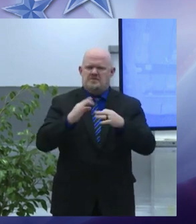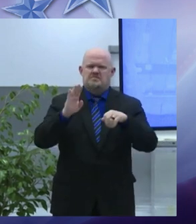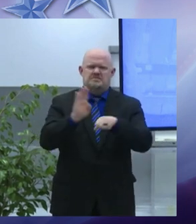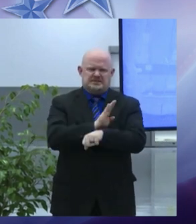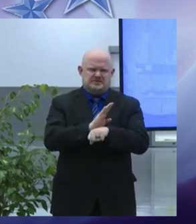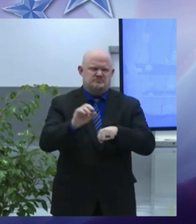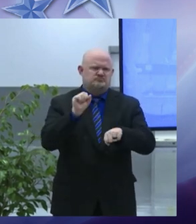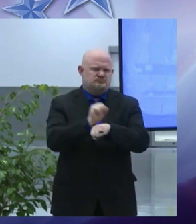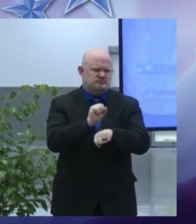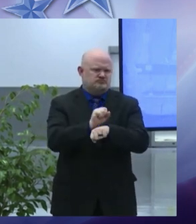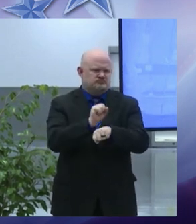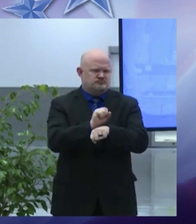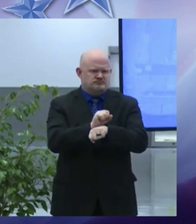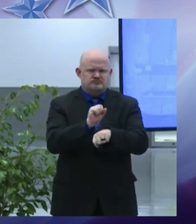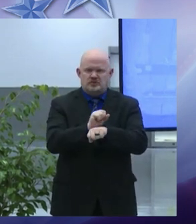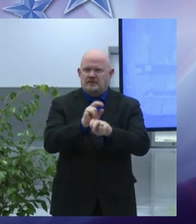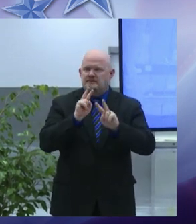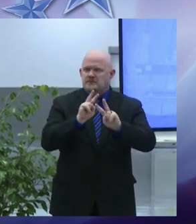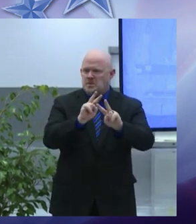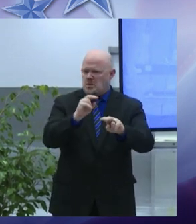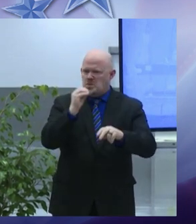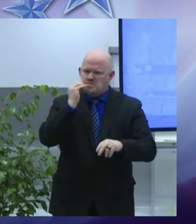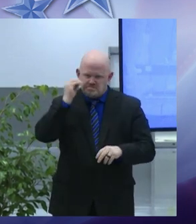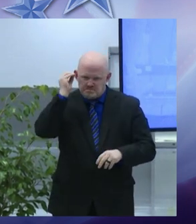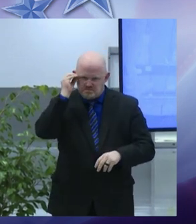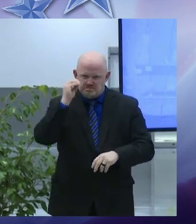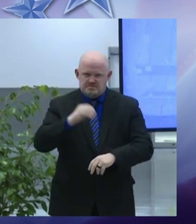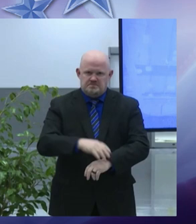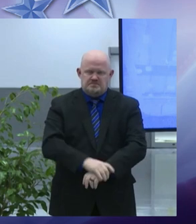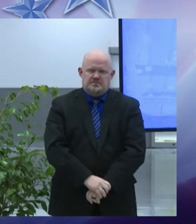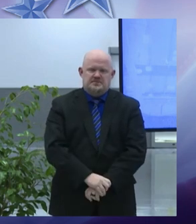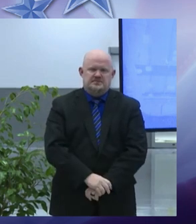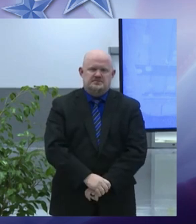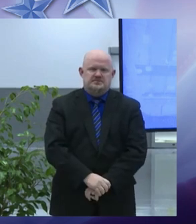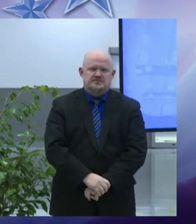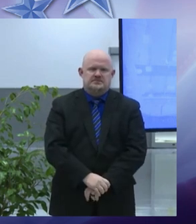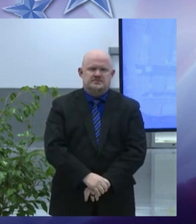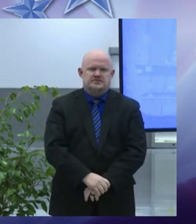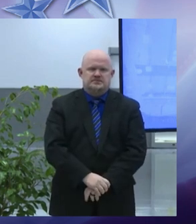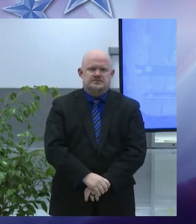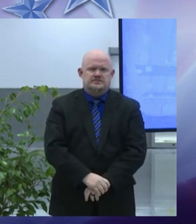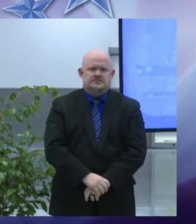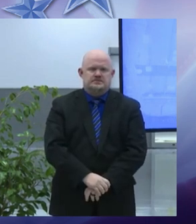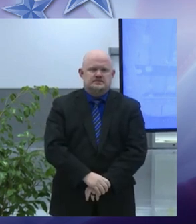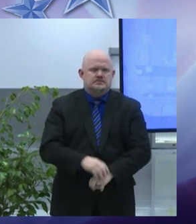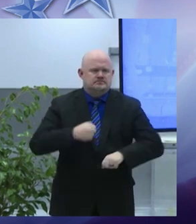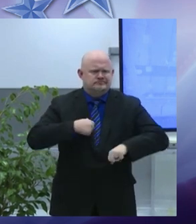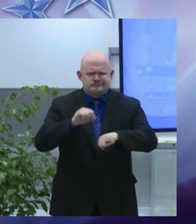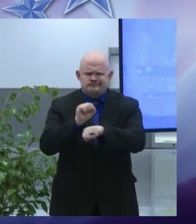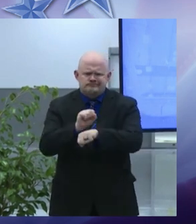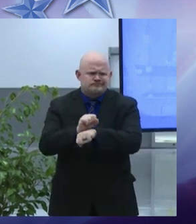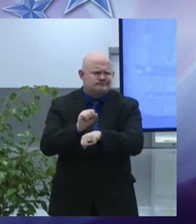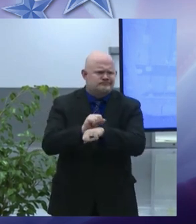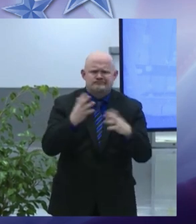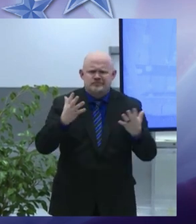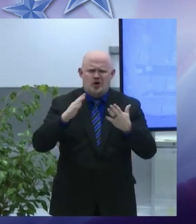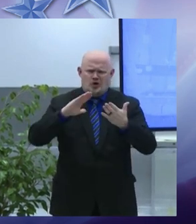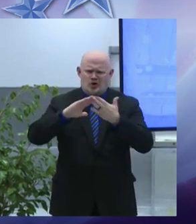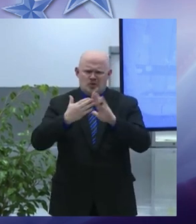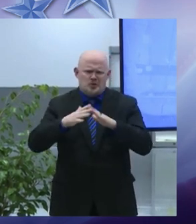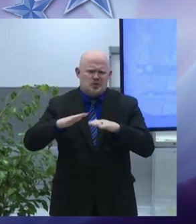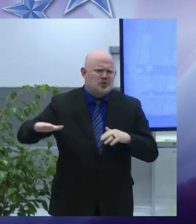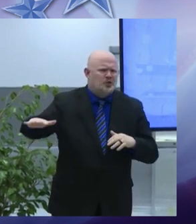doing work providing service to the community has always had a special place in my heart also providing